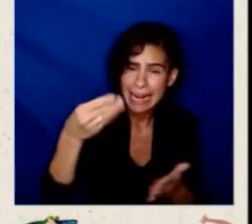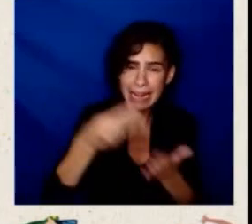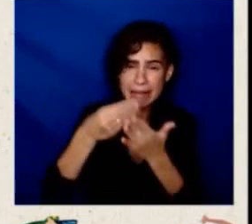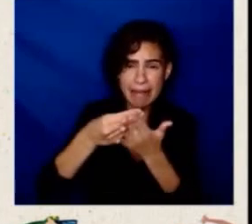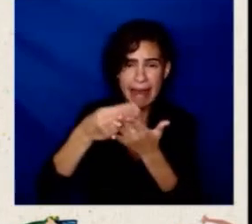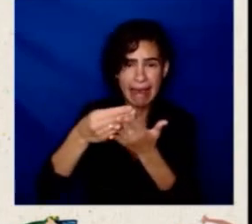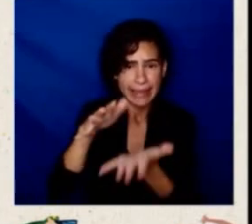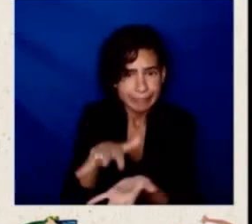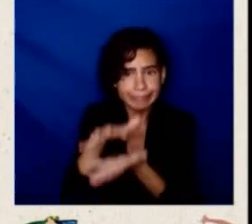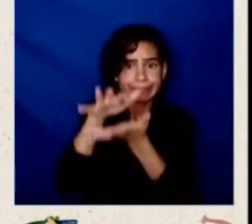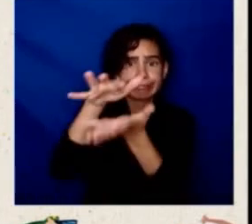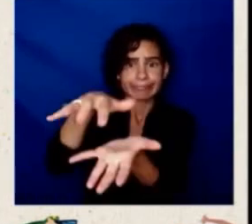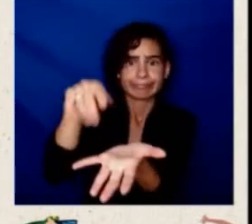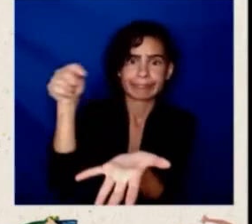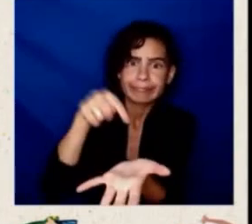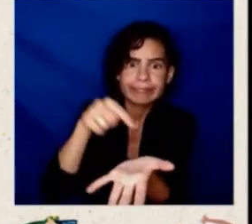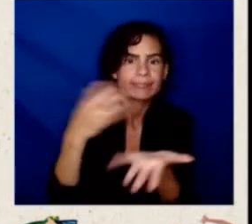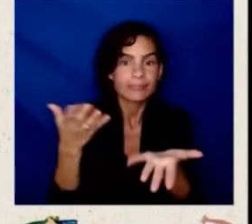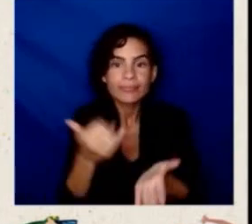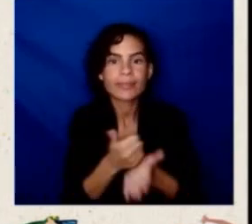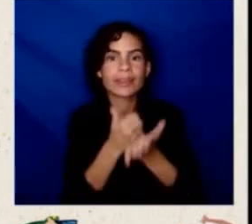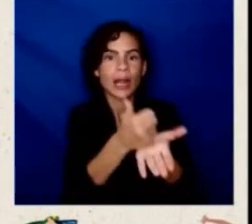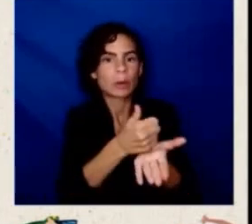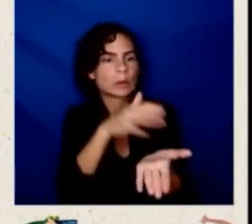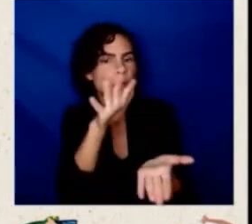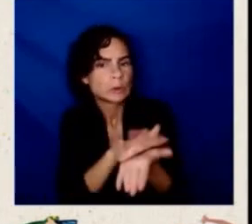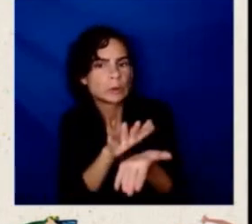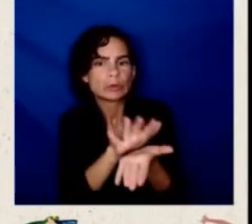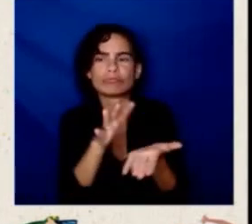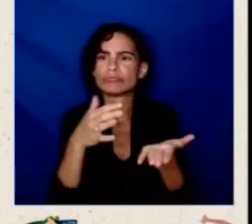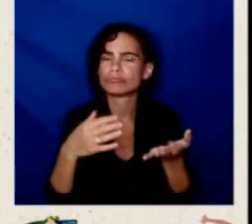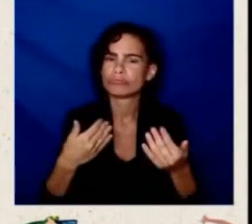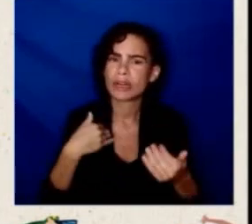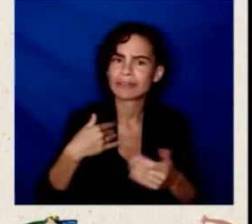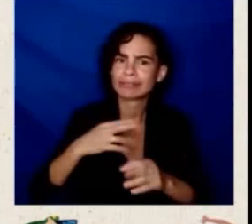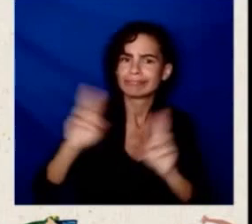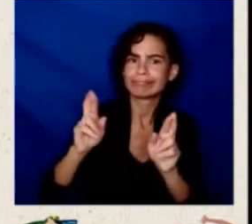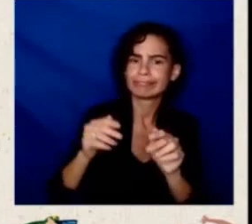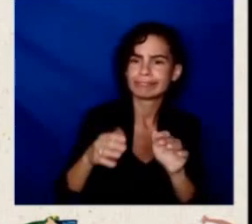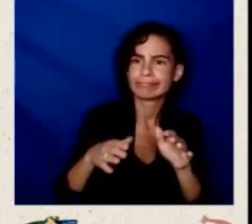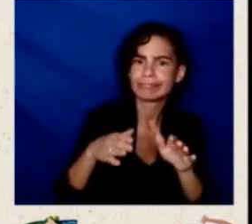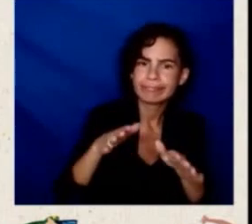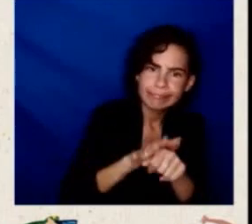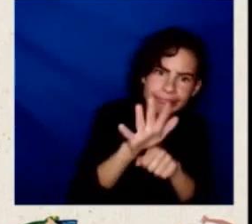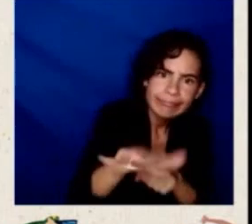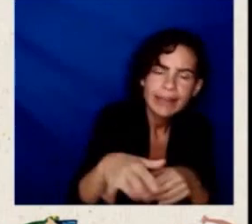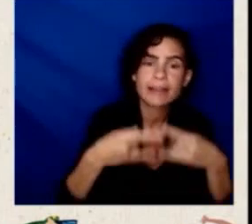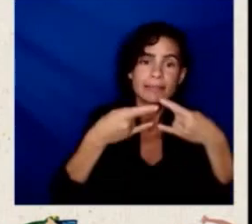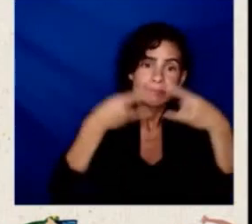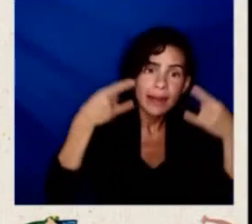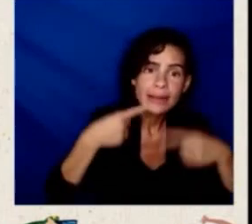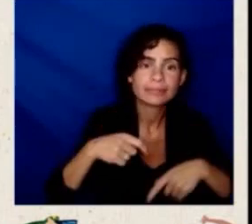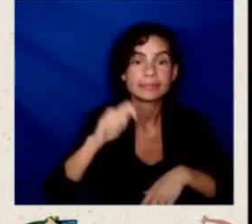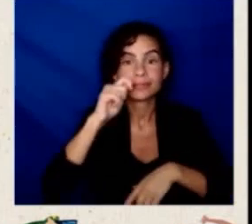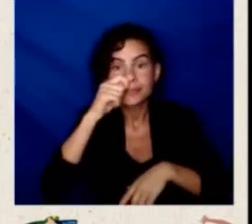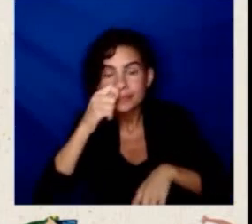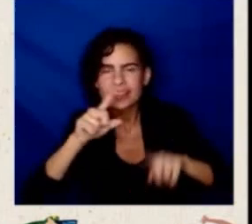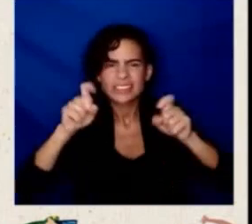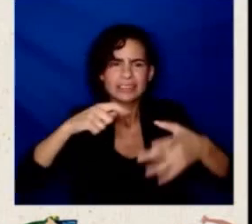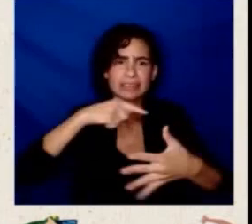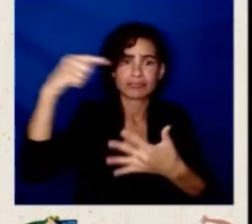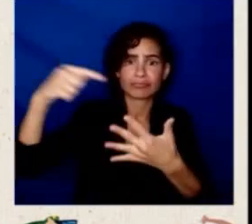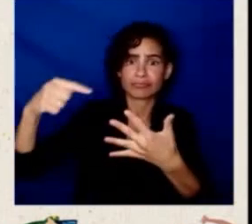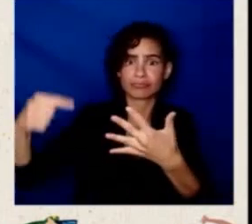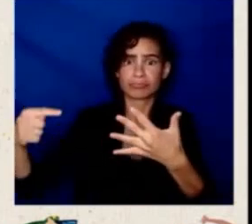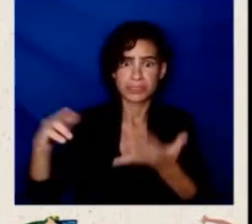shortages. We have testing protocols funding $10 billion in testing alone so that our students can be safe in